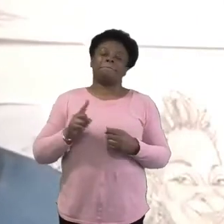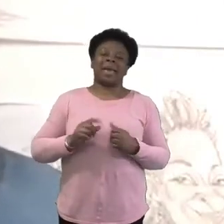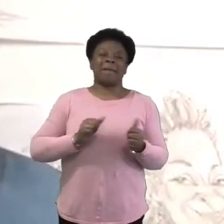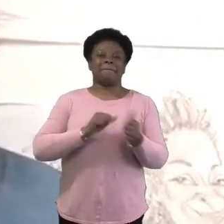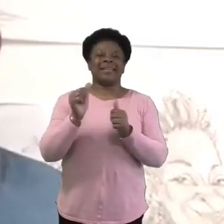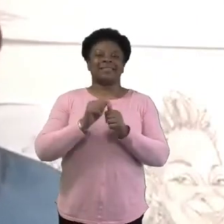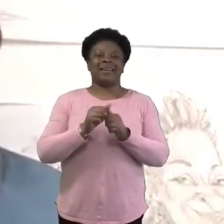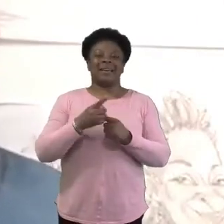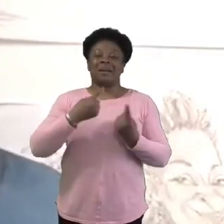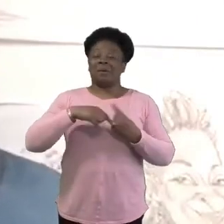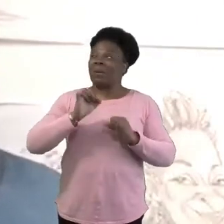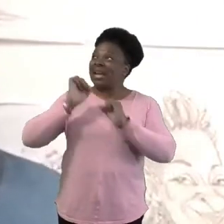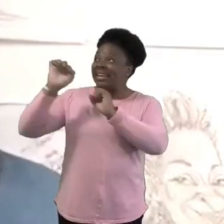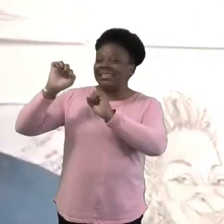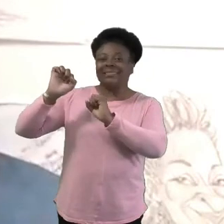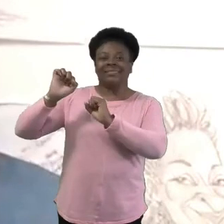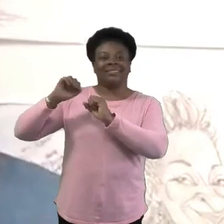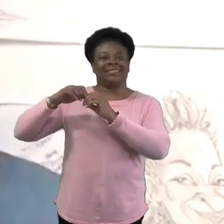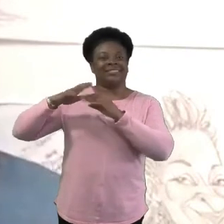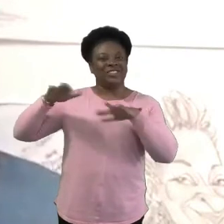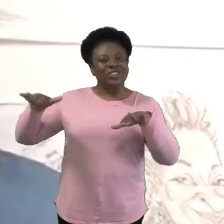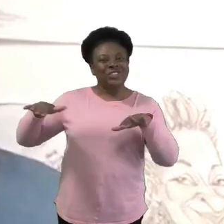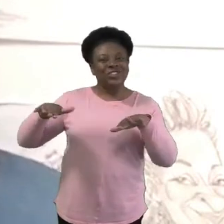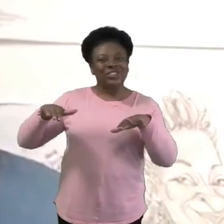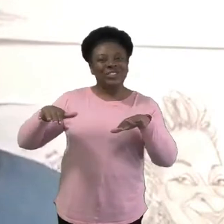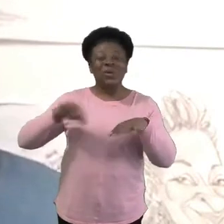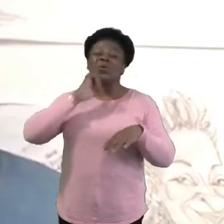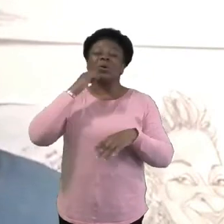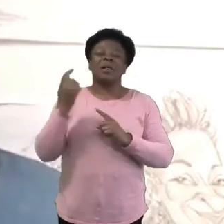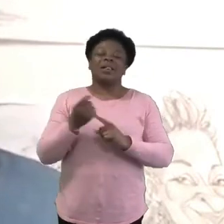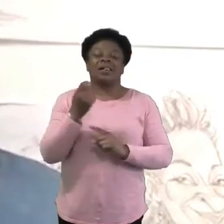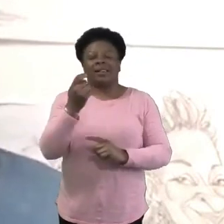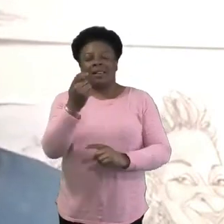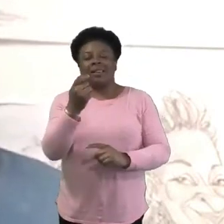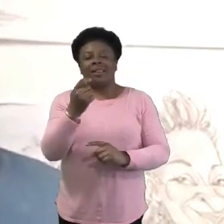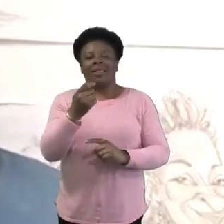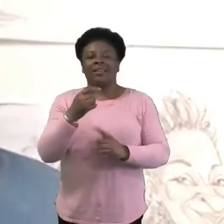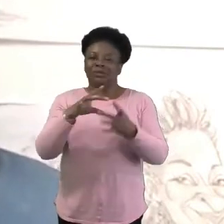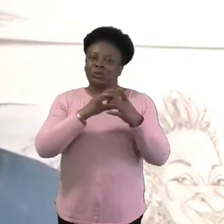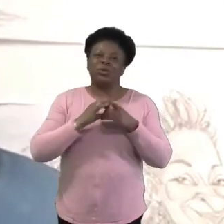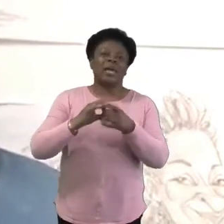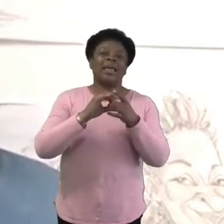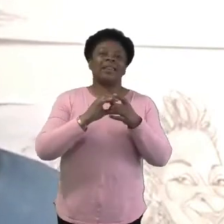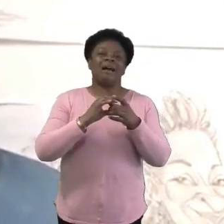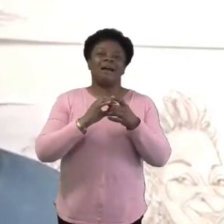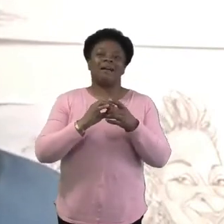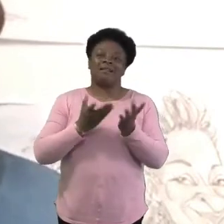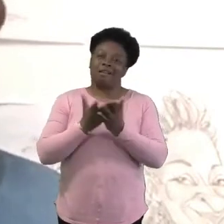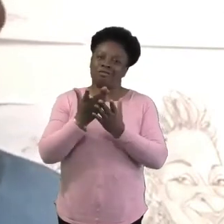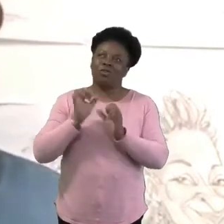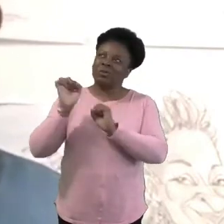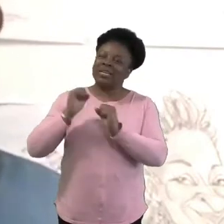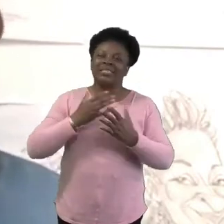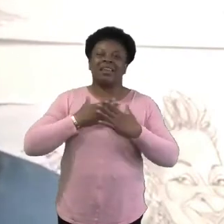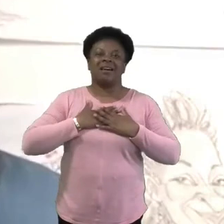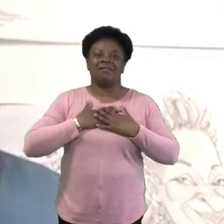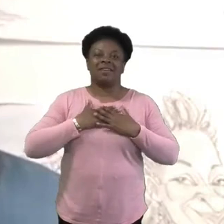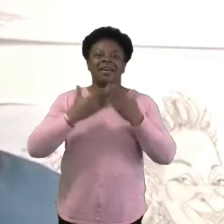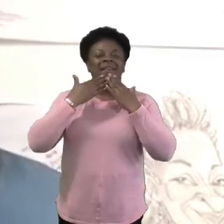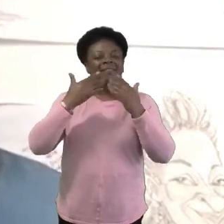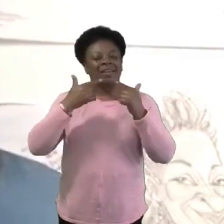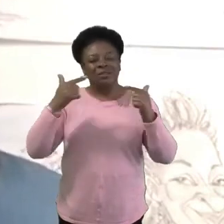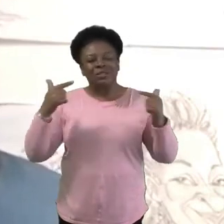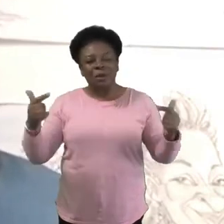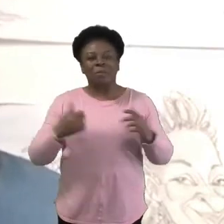can't do anything, but so let's do it together. Let's do it in unity and let's do it in love. Everybody. Thank you so